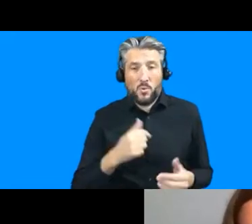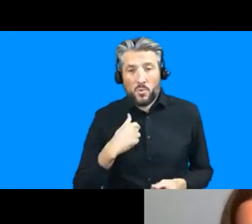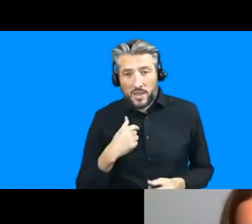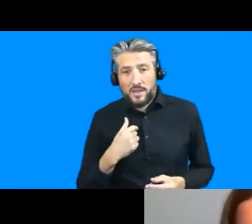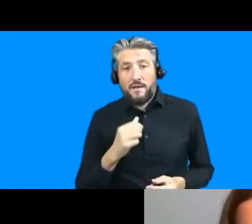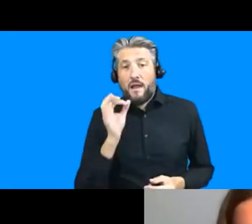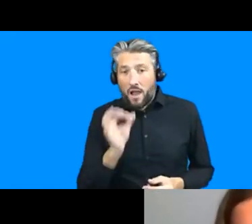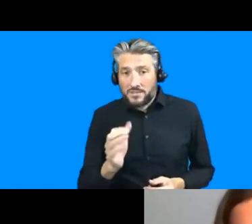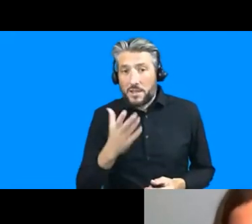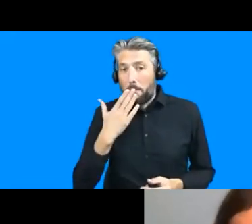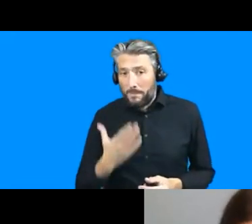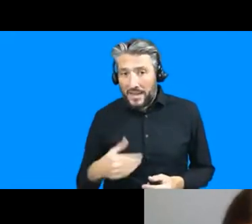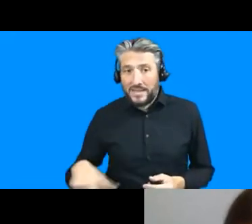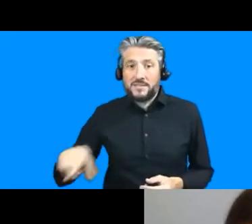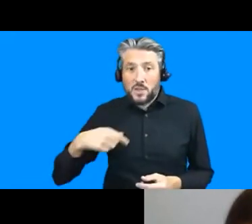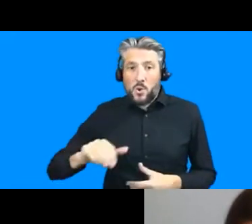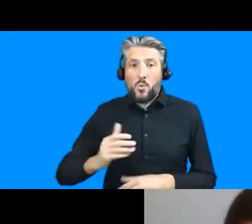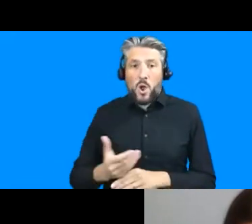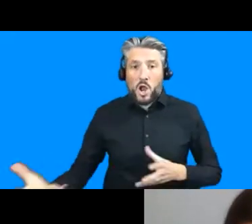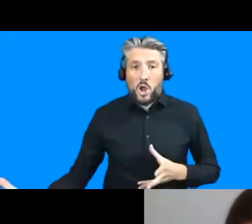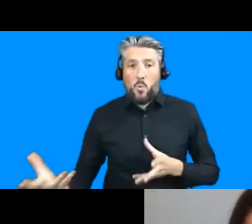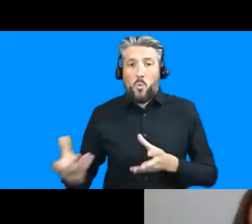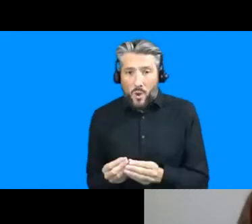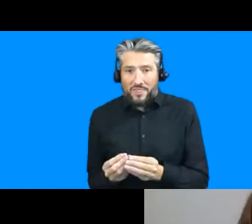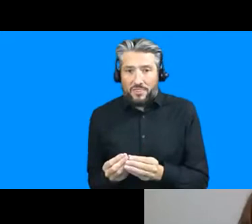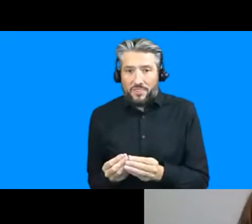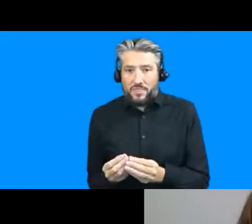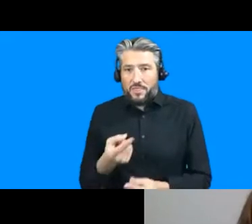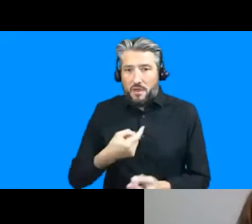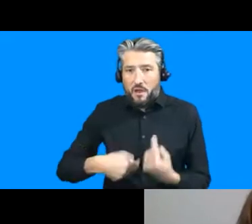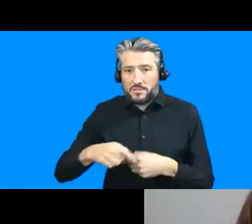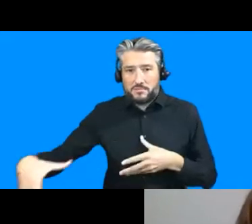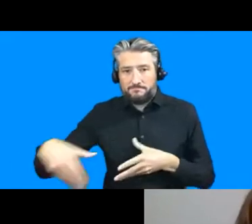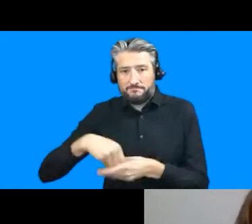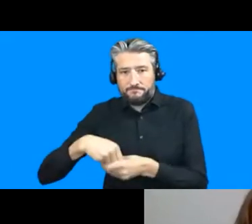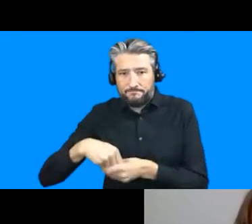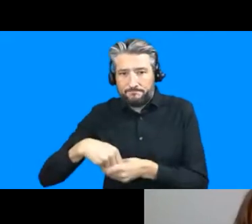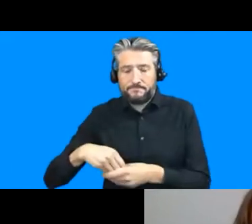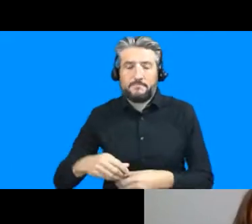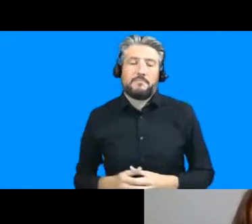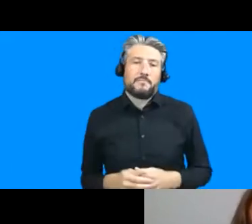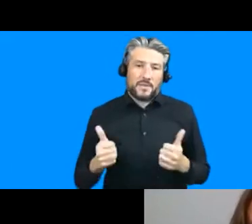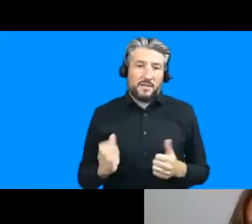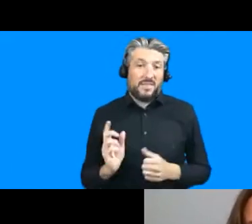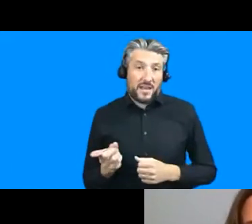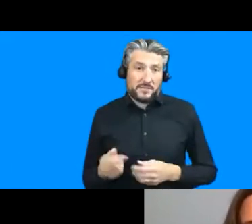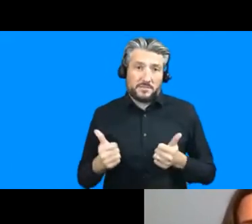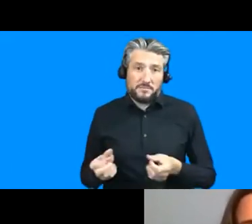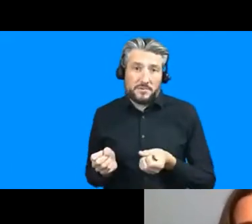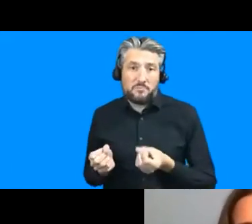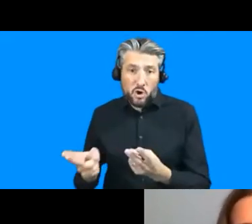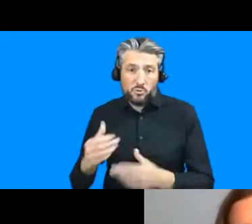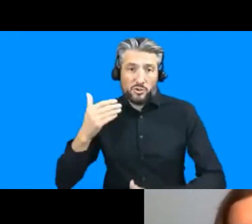i think that's the approach um for that um on on the